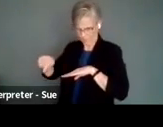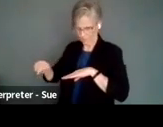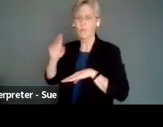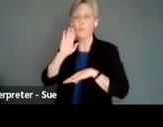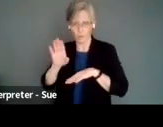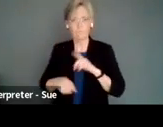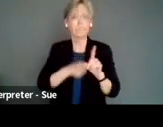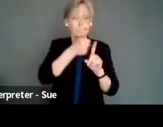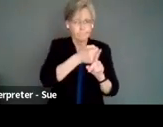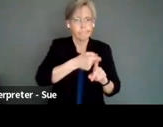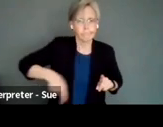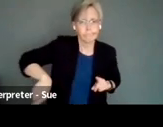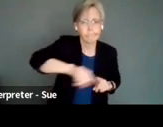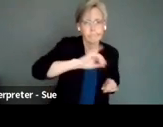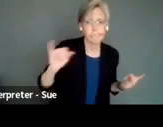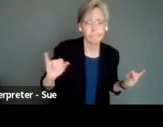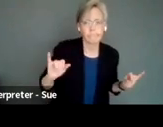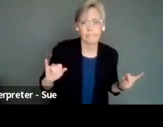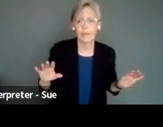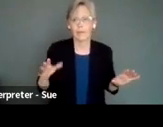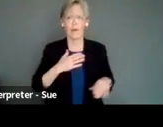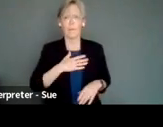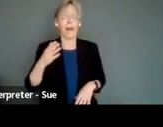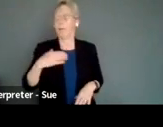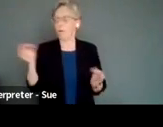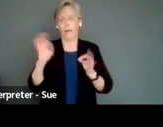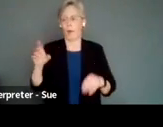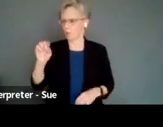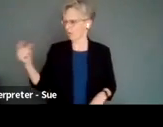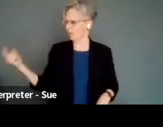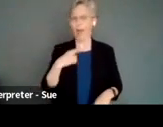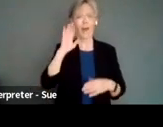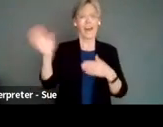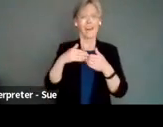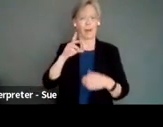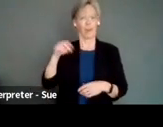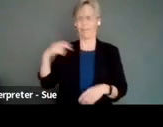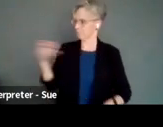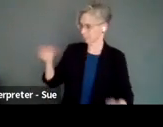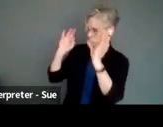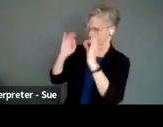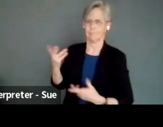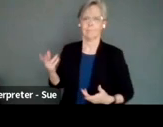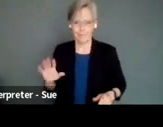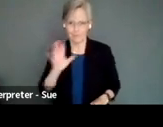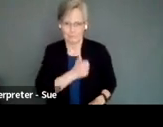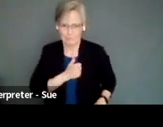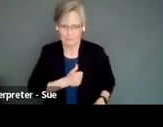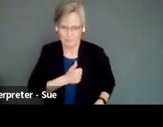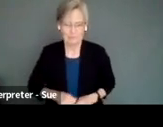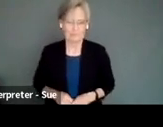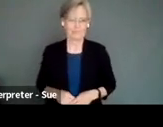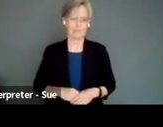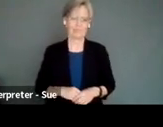society and place us there. Sorry, my dog just walked into the room. I thought that door was shut. But yeah, so it's that, it's that,